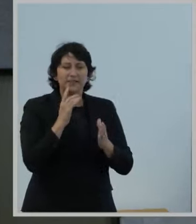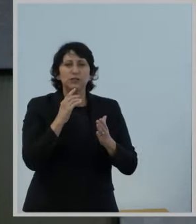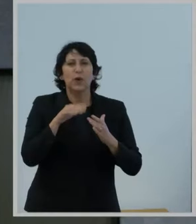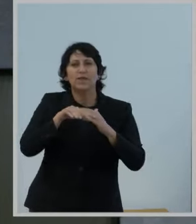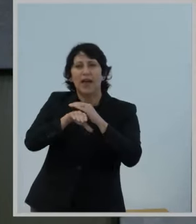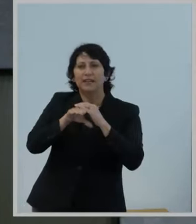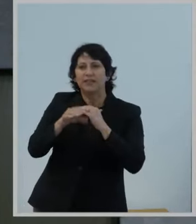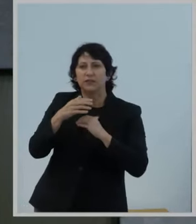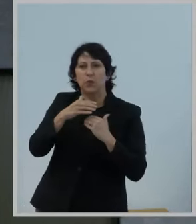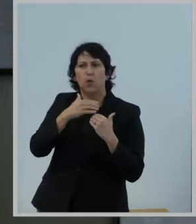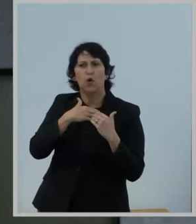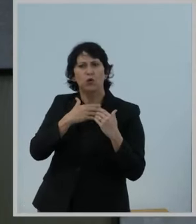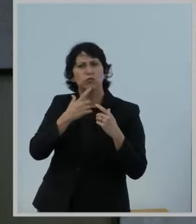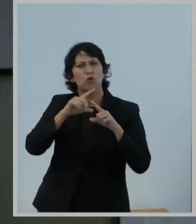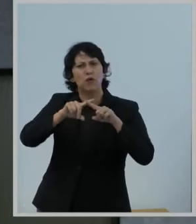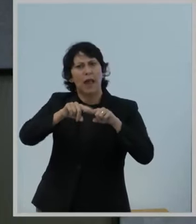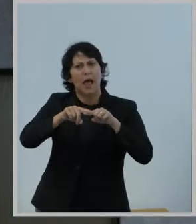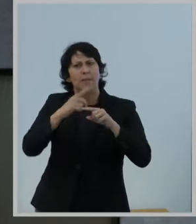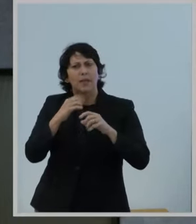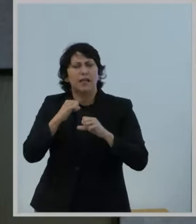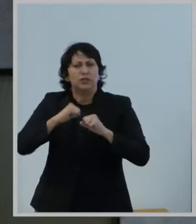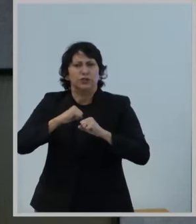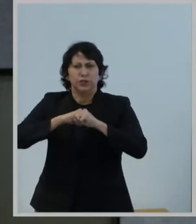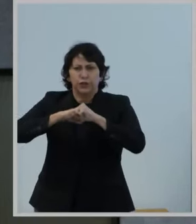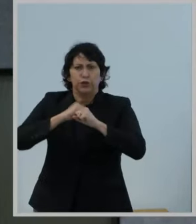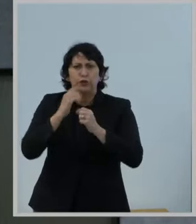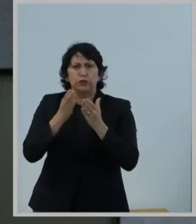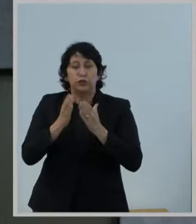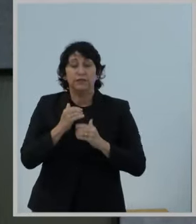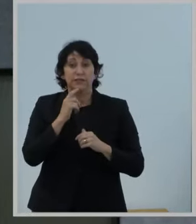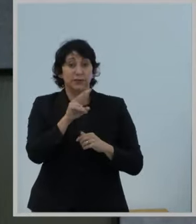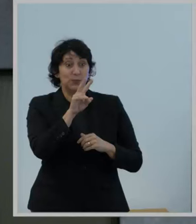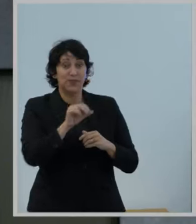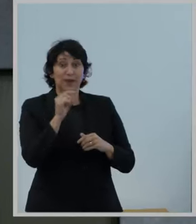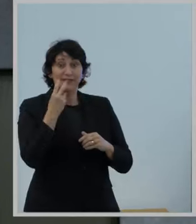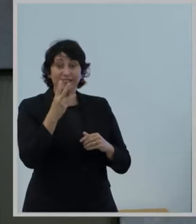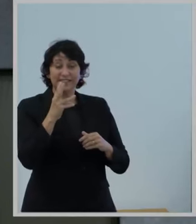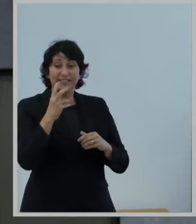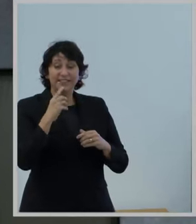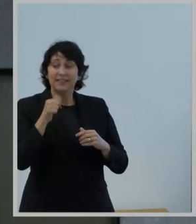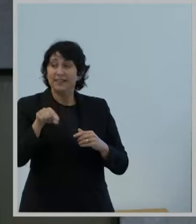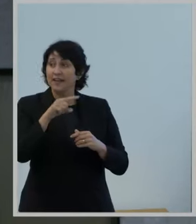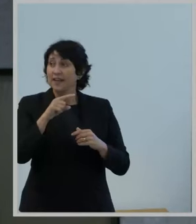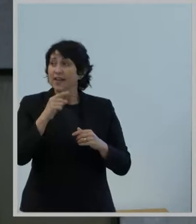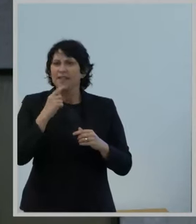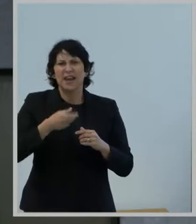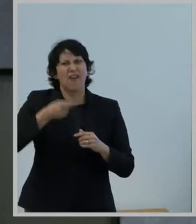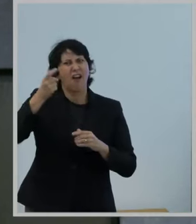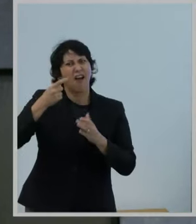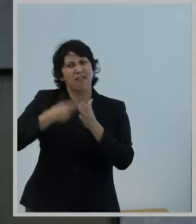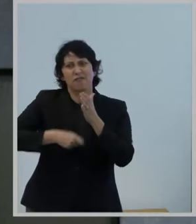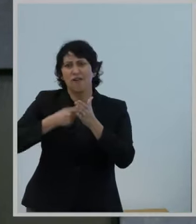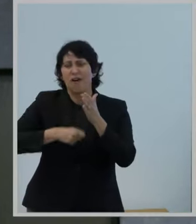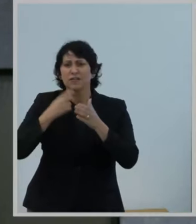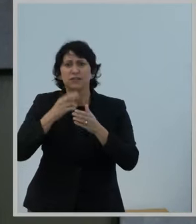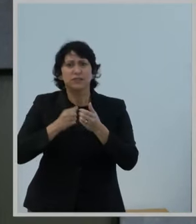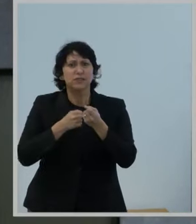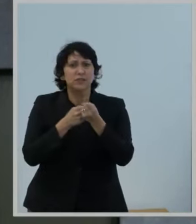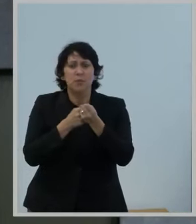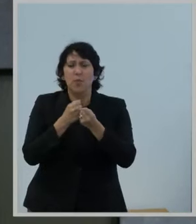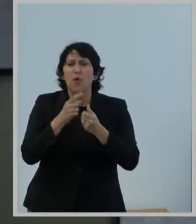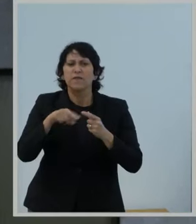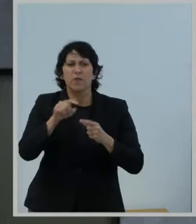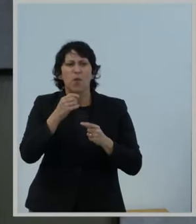reliable and secure mobile service. The 2016 Alaska Plan froze high-cost support levels for eight mobile